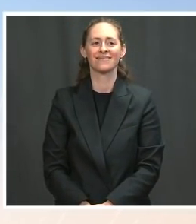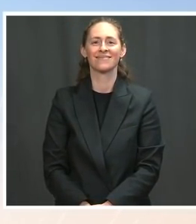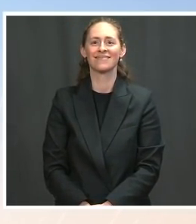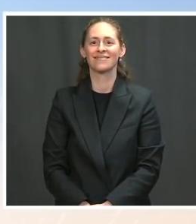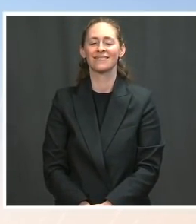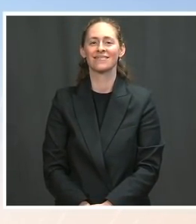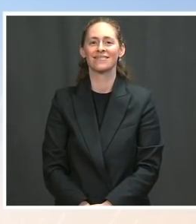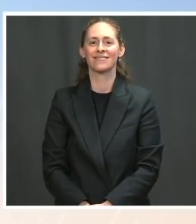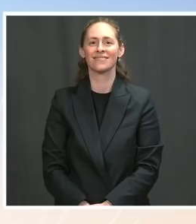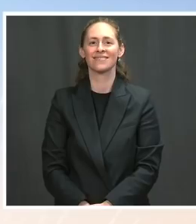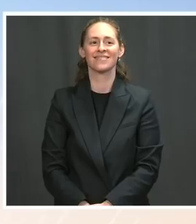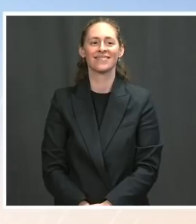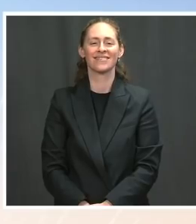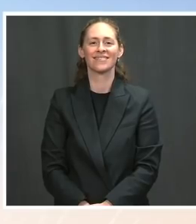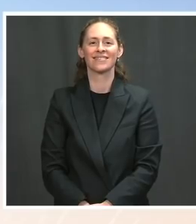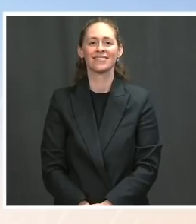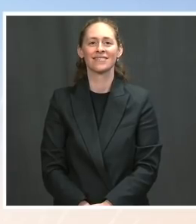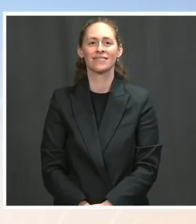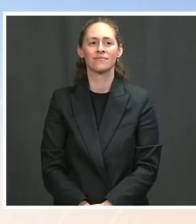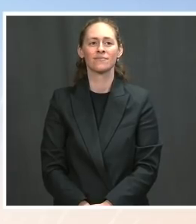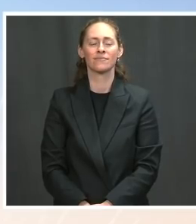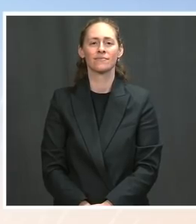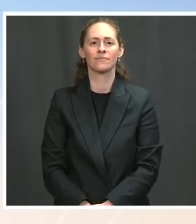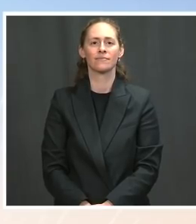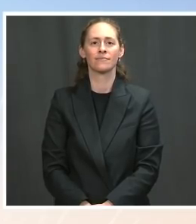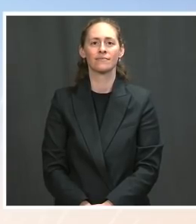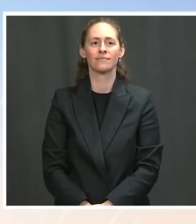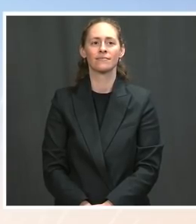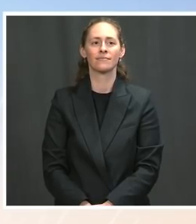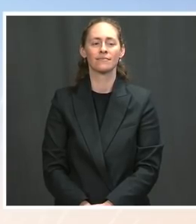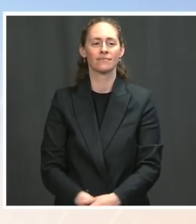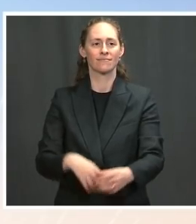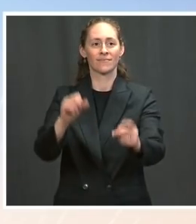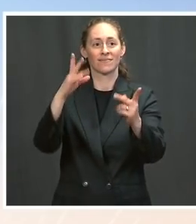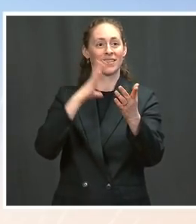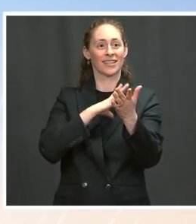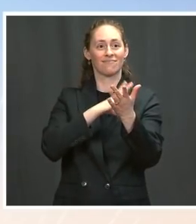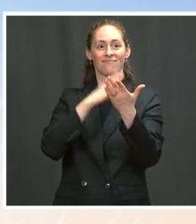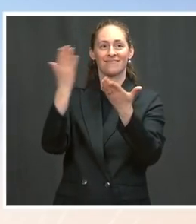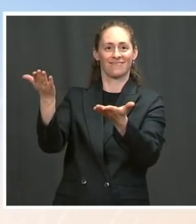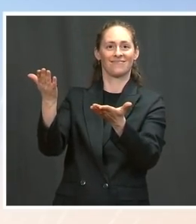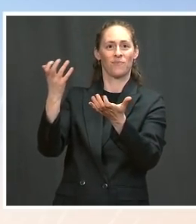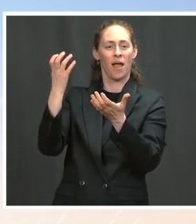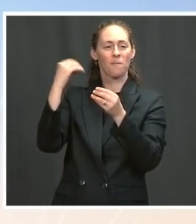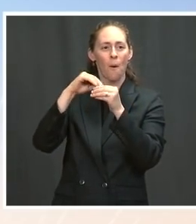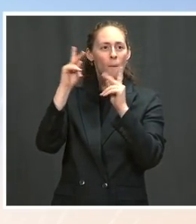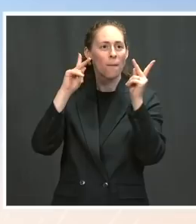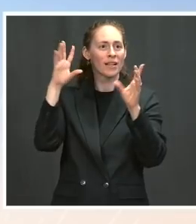Well, thank you. As a part of our effort to bring more people into the briefing room, today we have